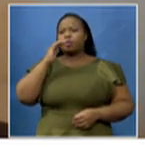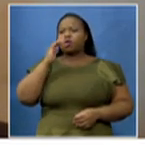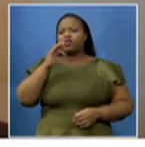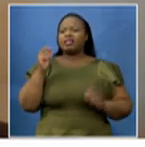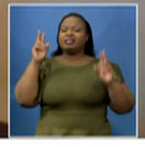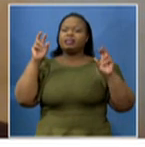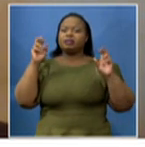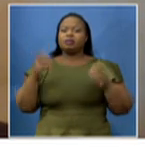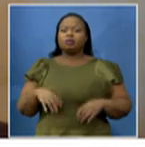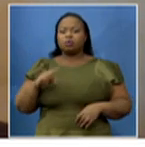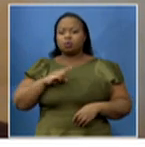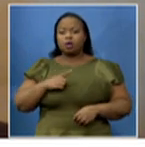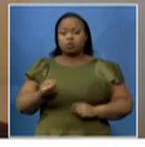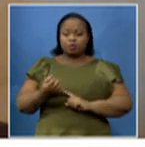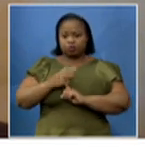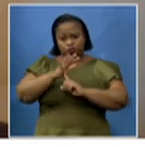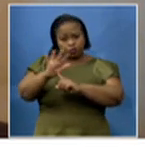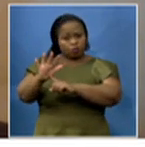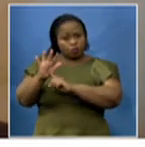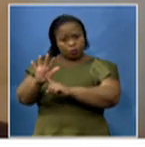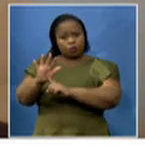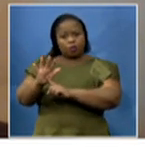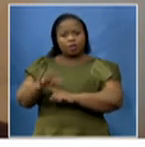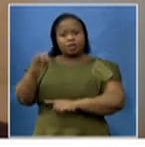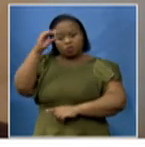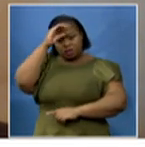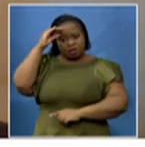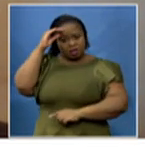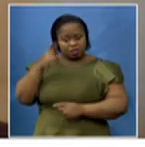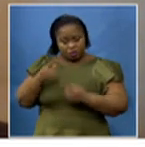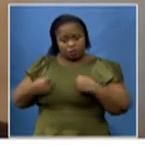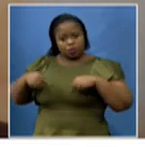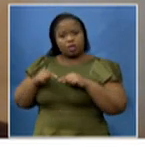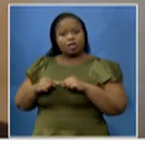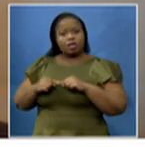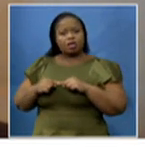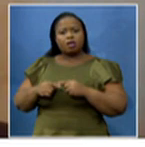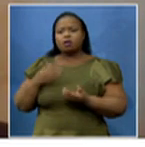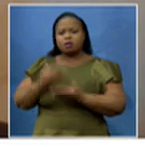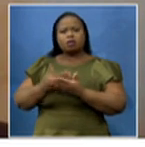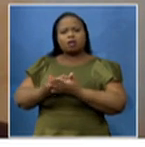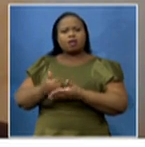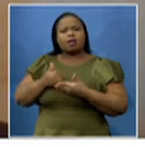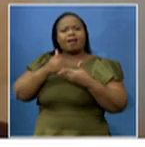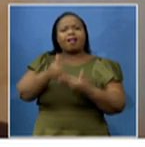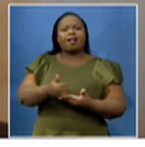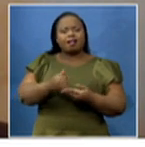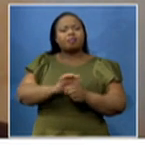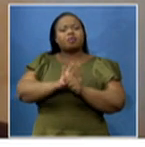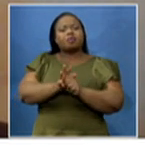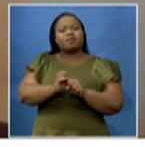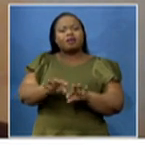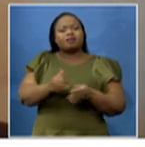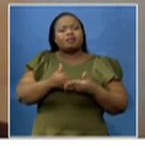opportunity to demonstrate that nursing as a profession and midwifery can contribute towards COVID-19. There's no